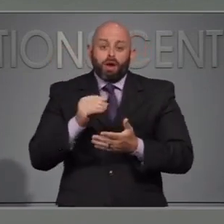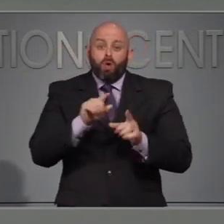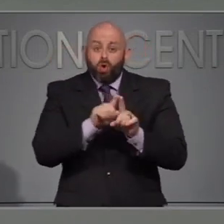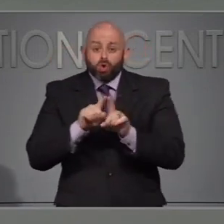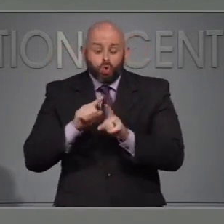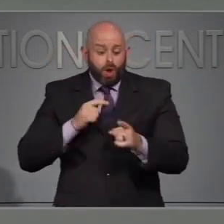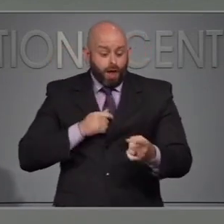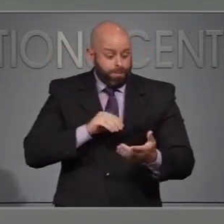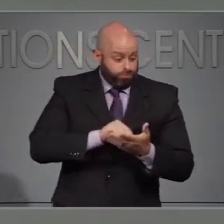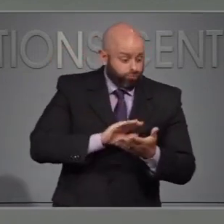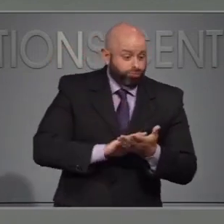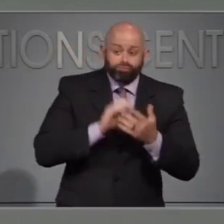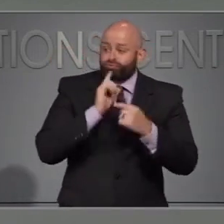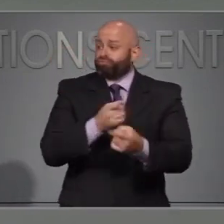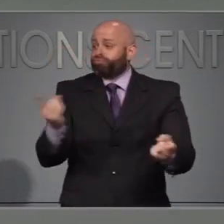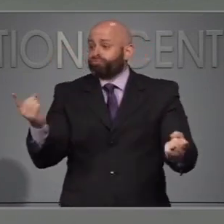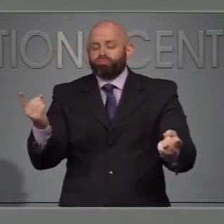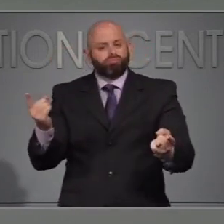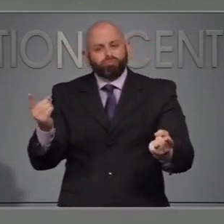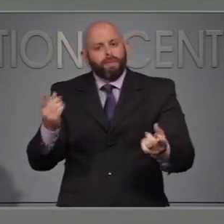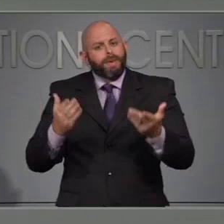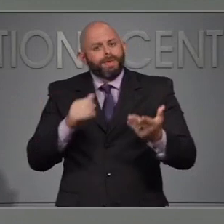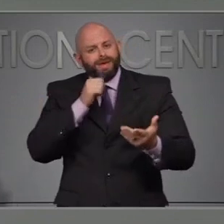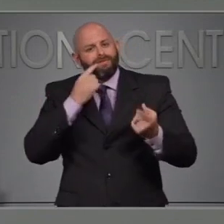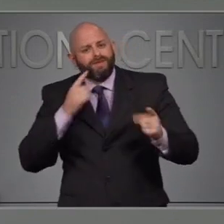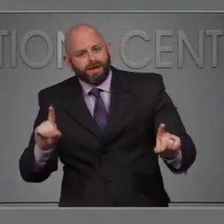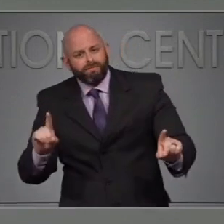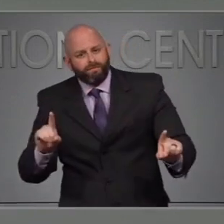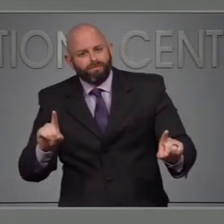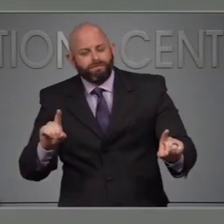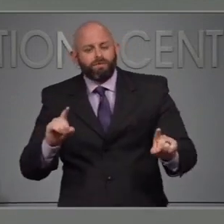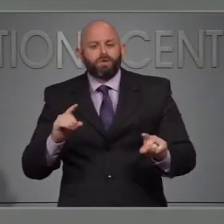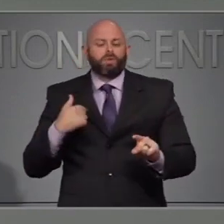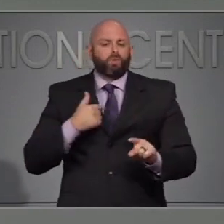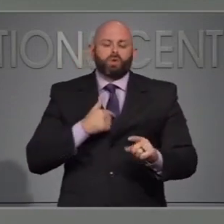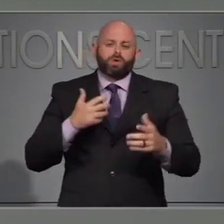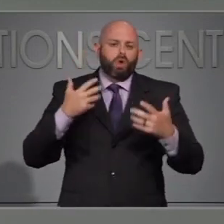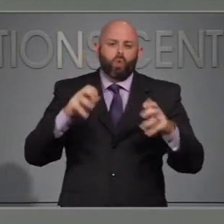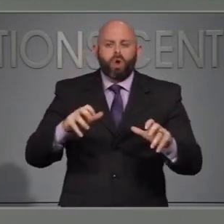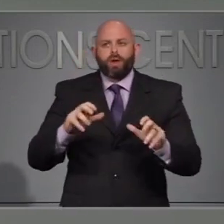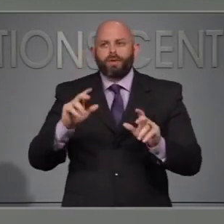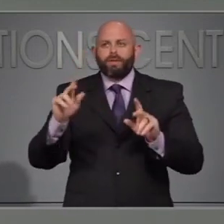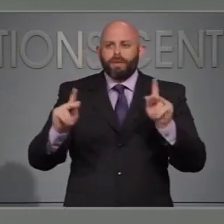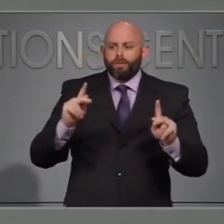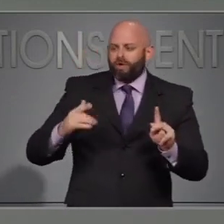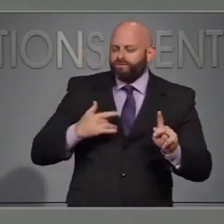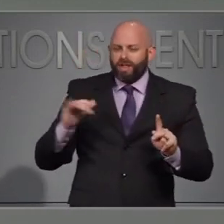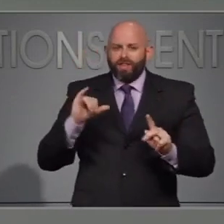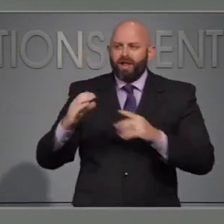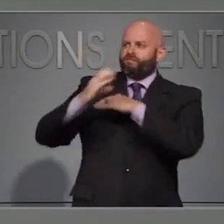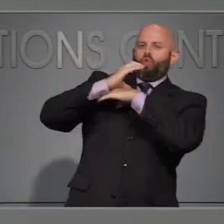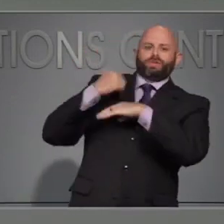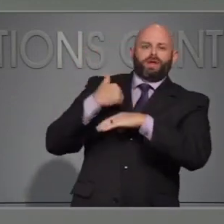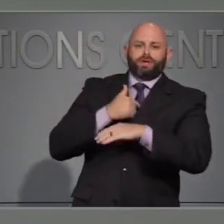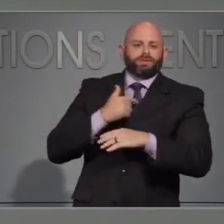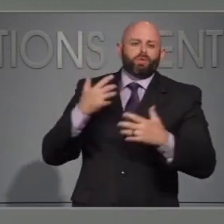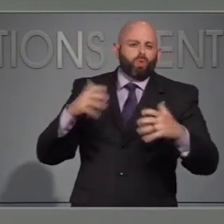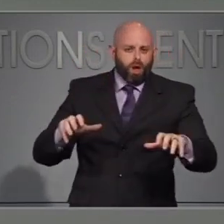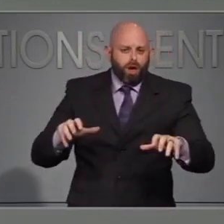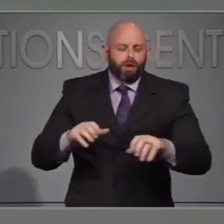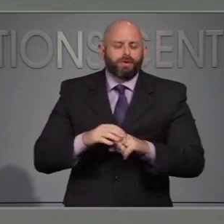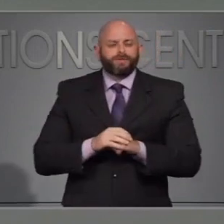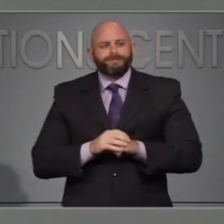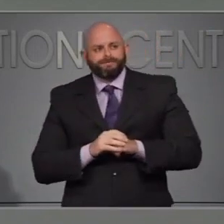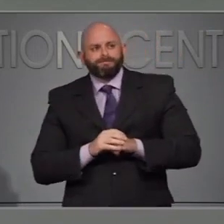with the least intrusion that we can have on people. So that's the kind of